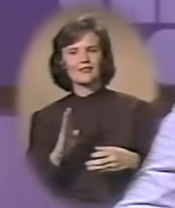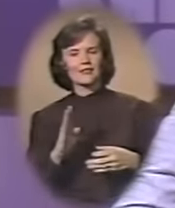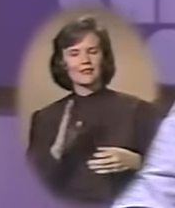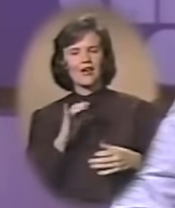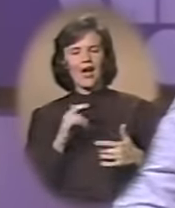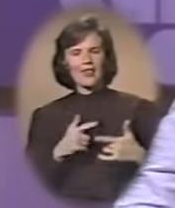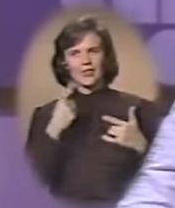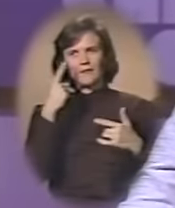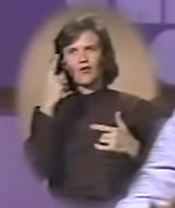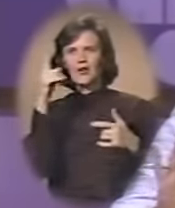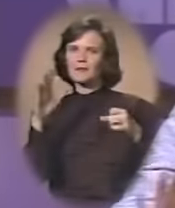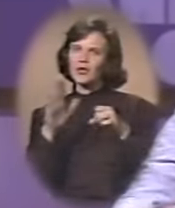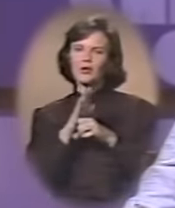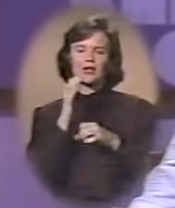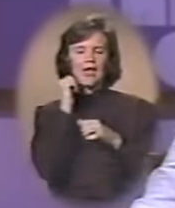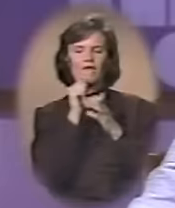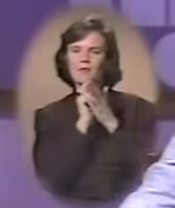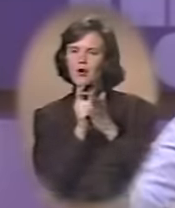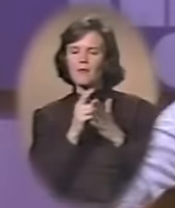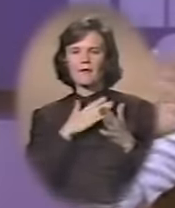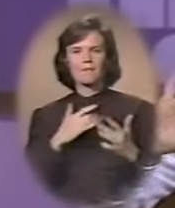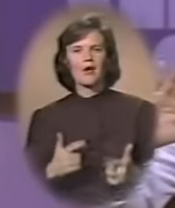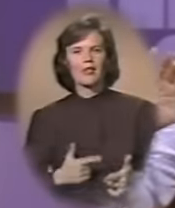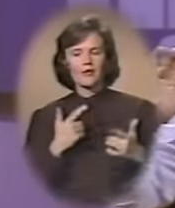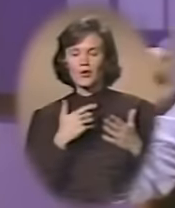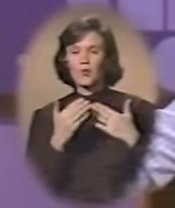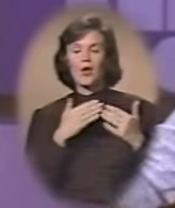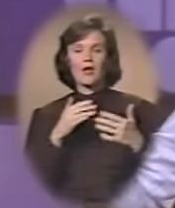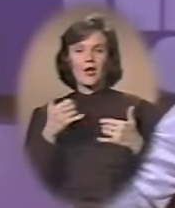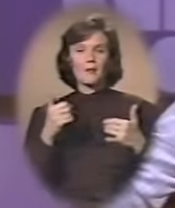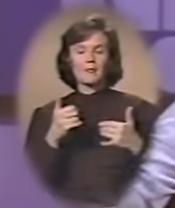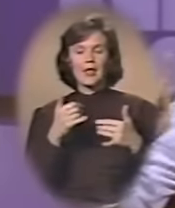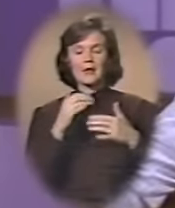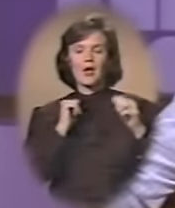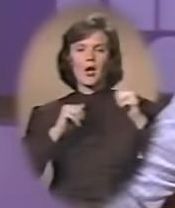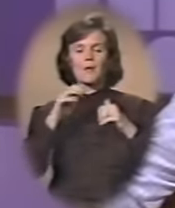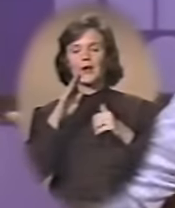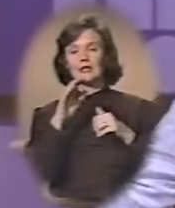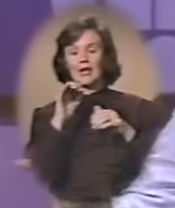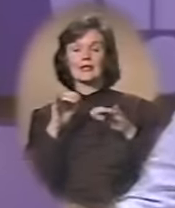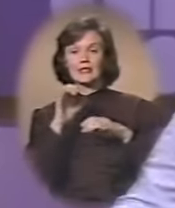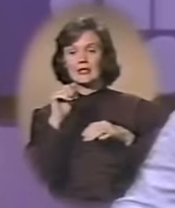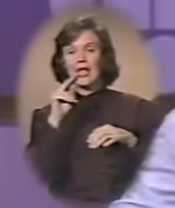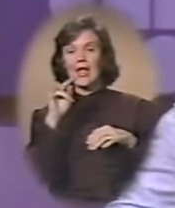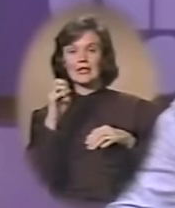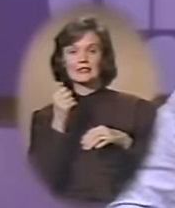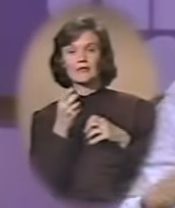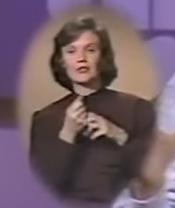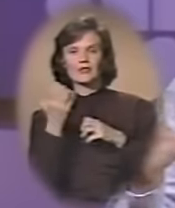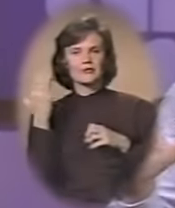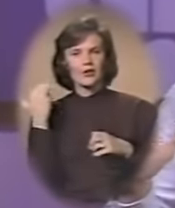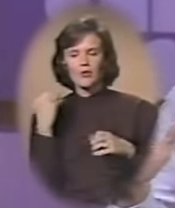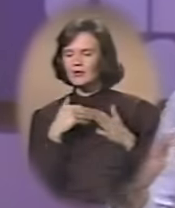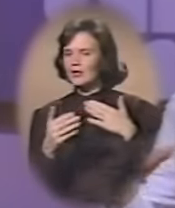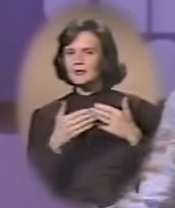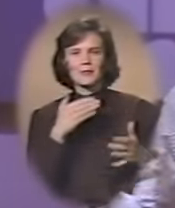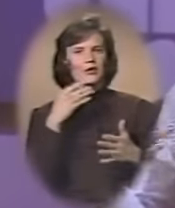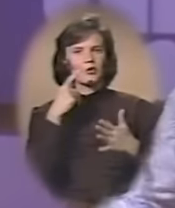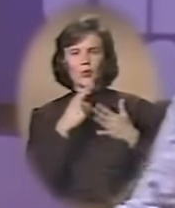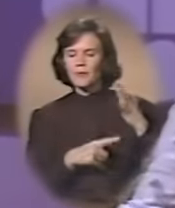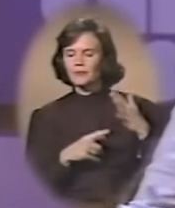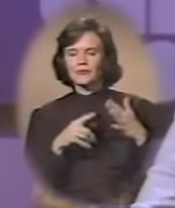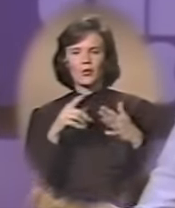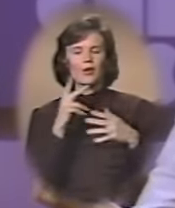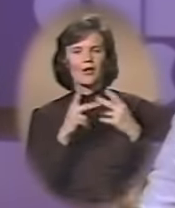I live for him totally every moment of my life, whether I'm playing on Broadway. I did Anna, you know, a couple of years ago. It doesn't matter what